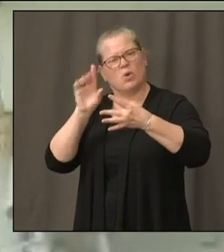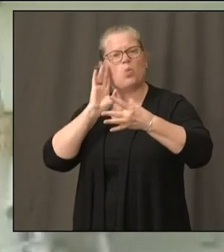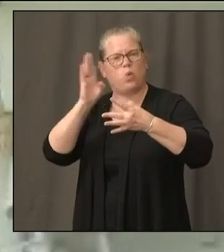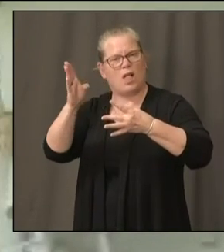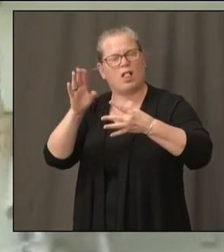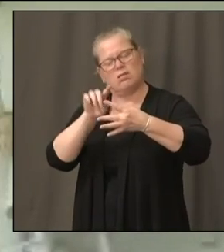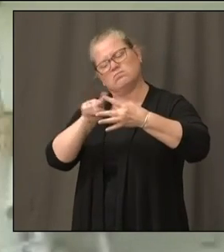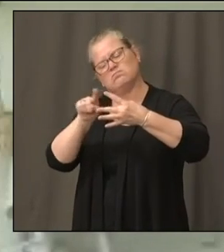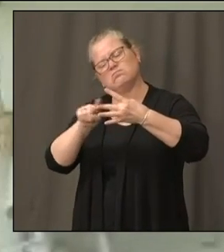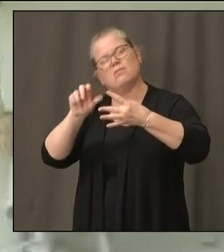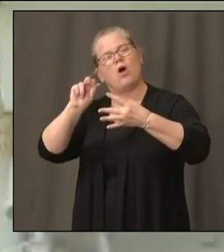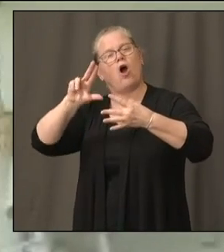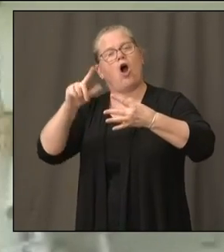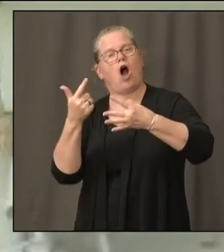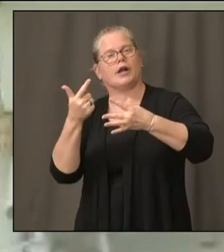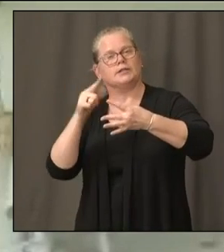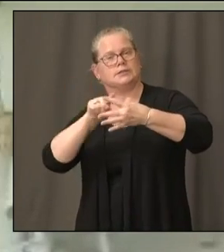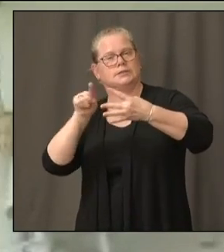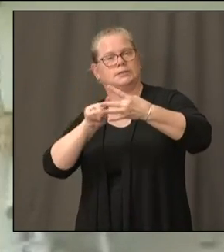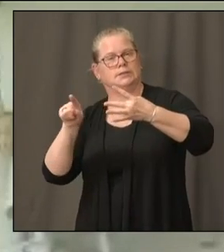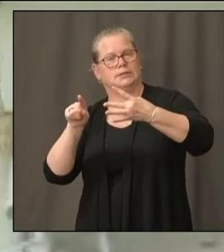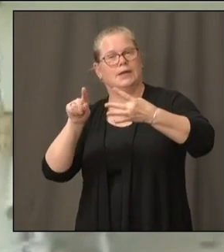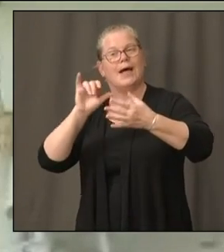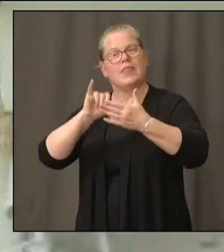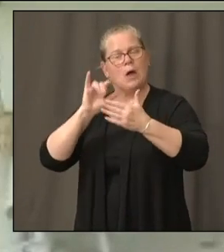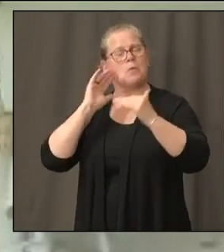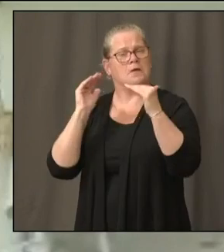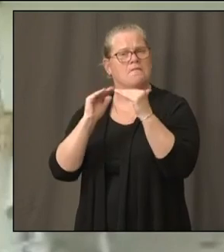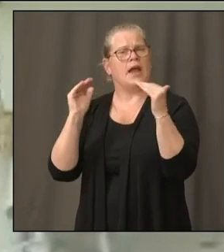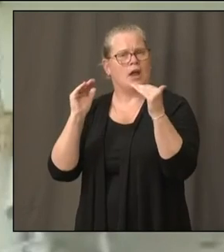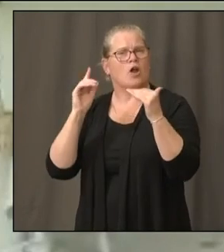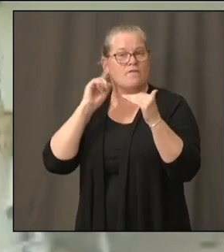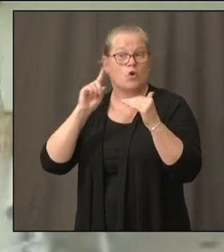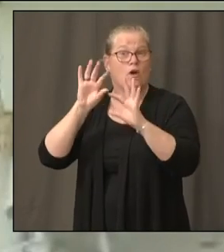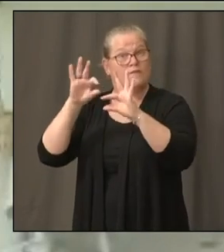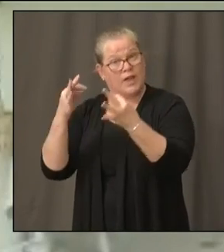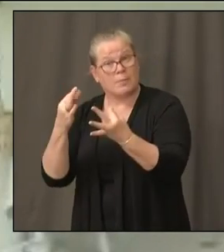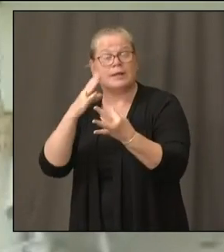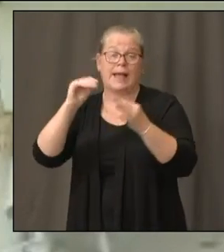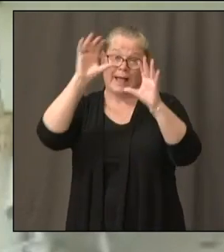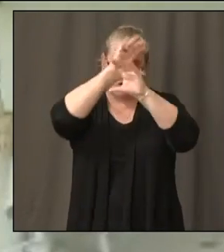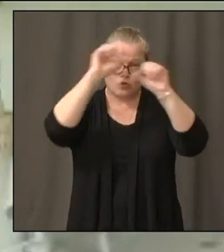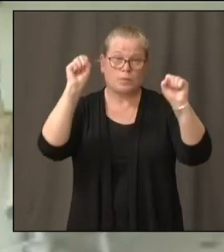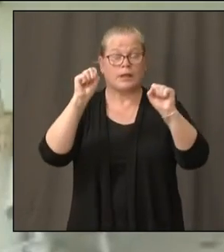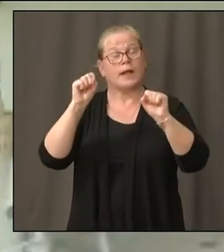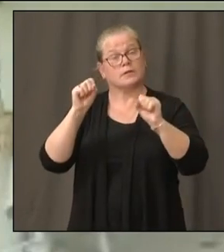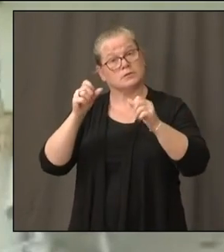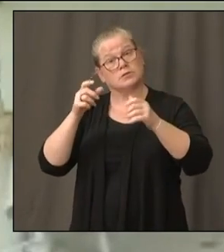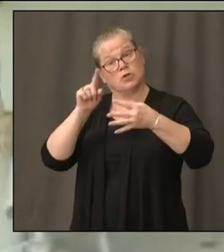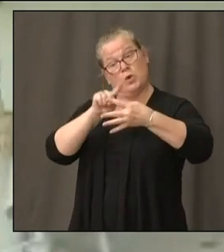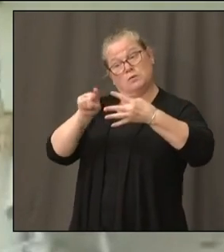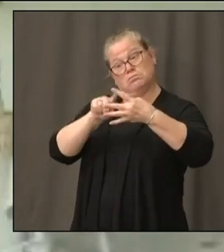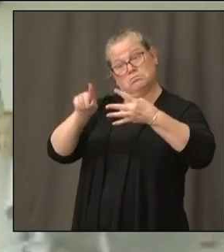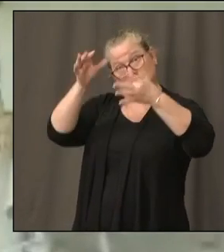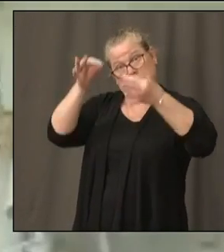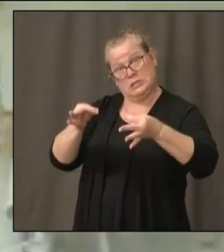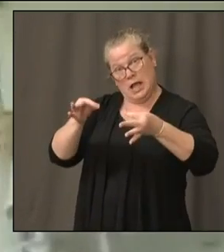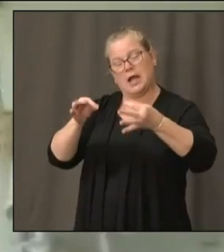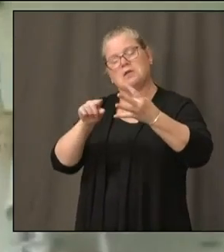in order to make plans for opening at the end of August, however we open.